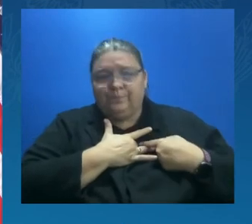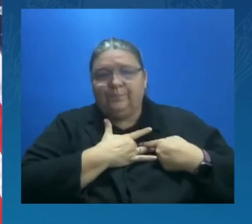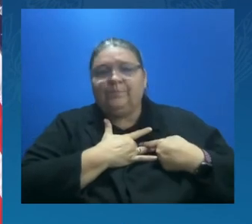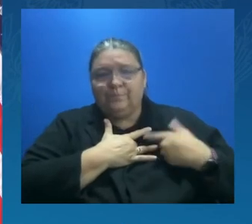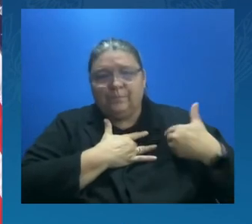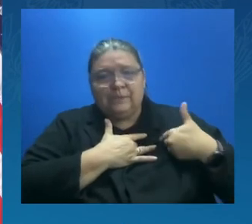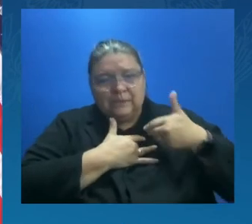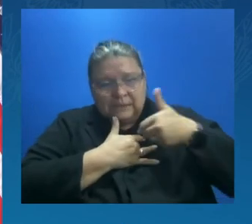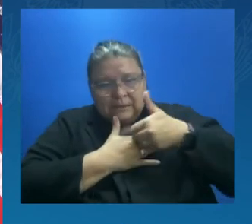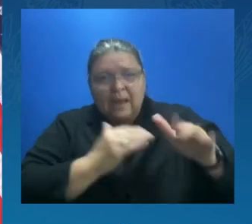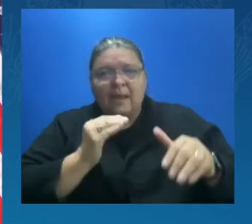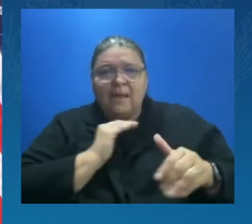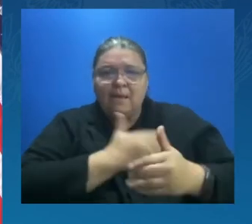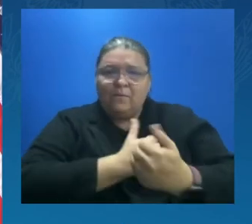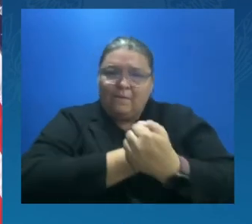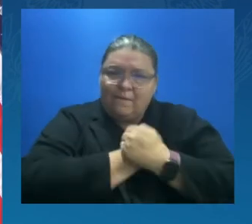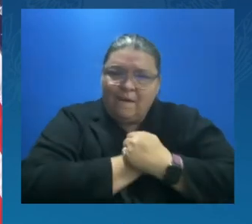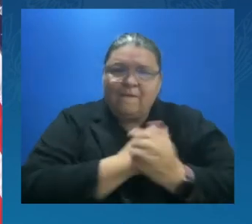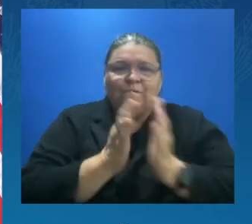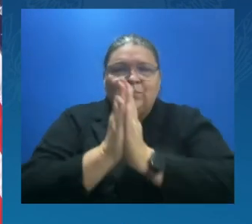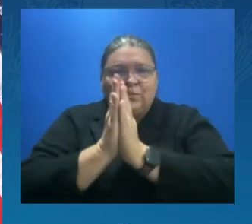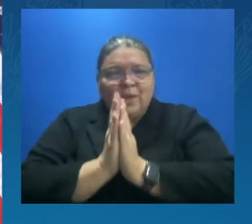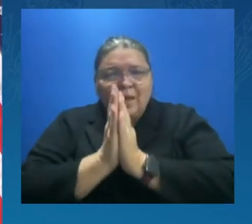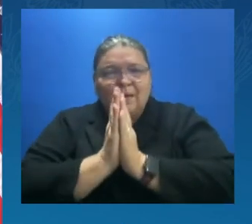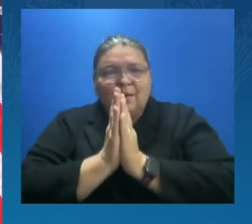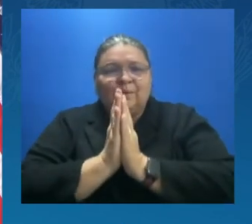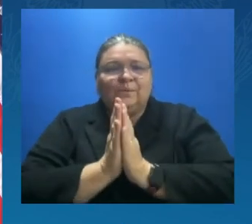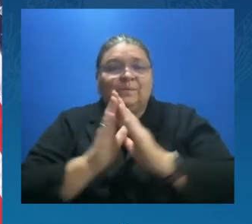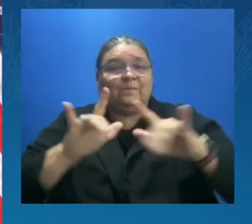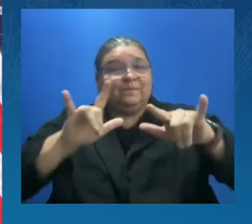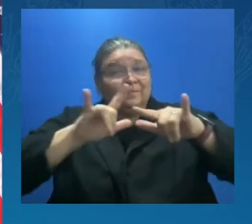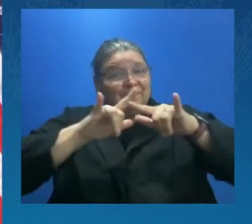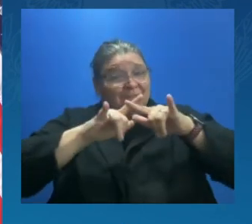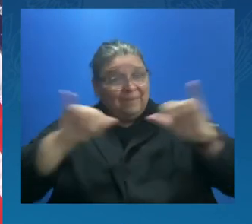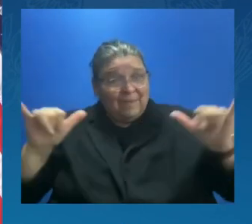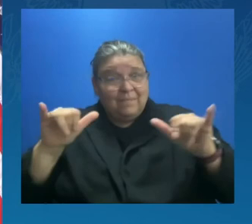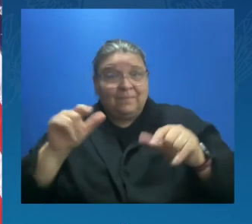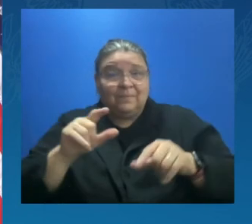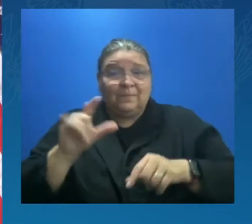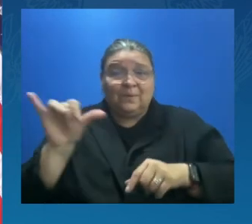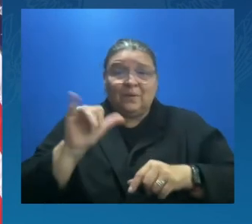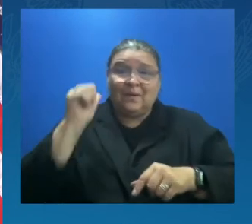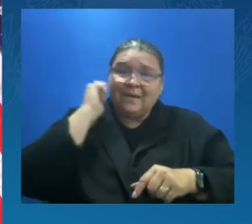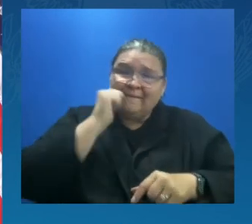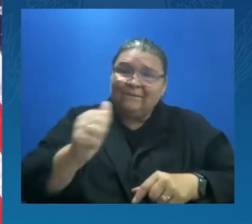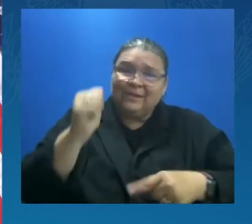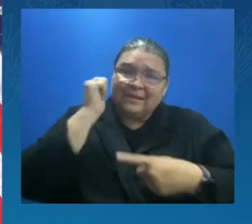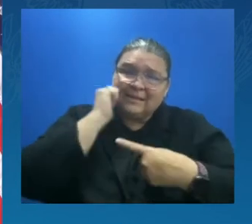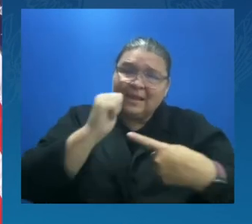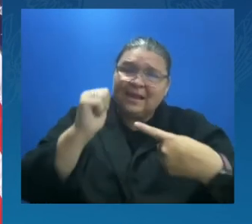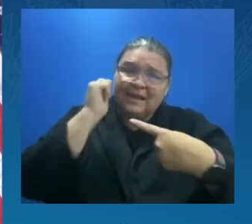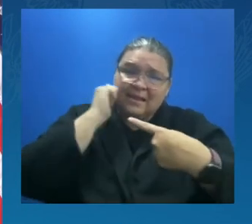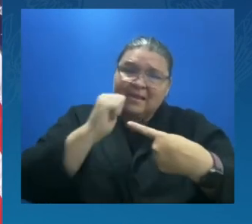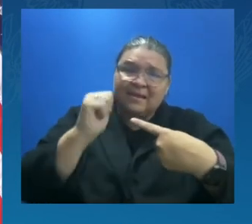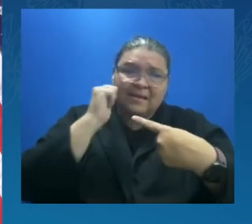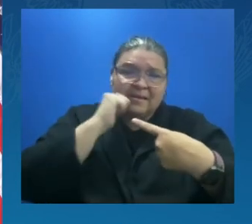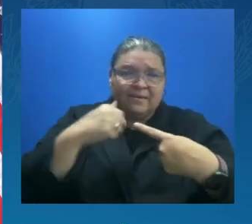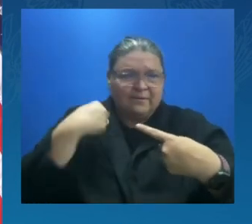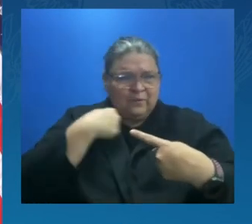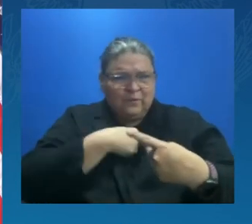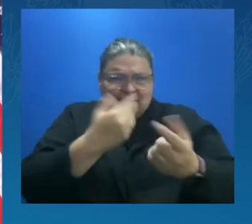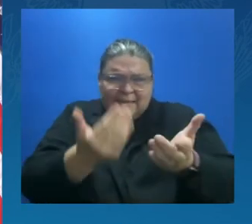we also, with each day, renew our commitment to the